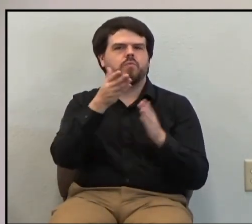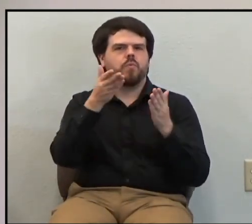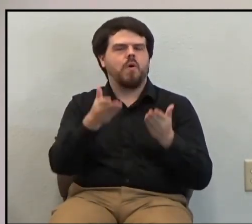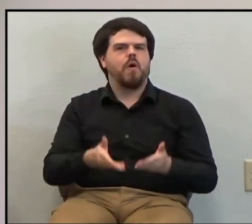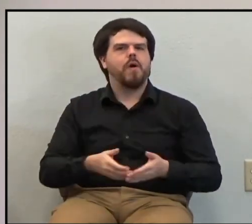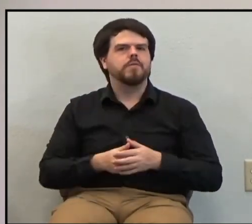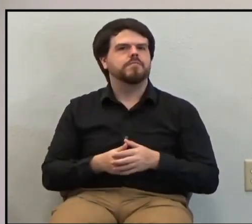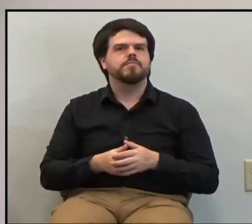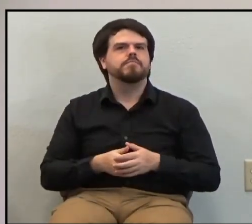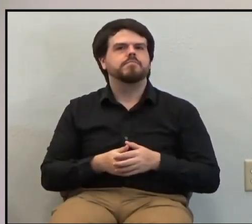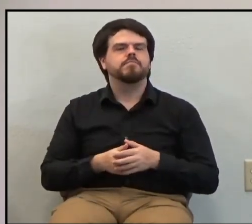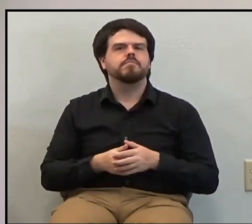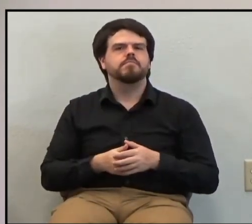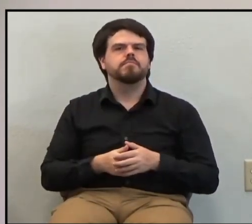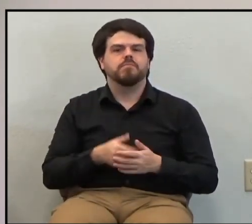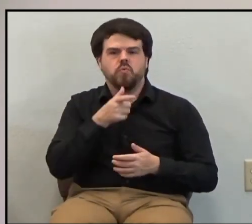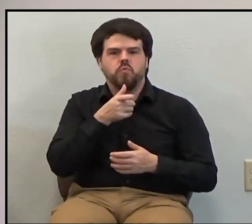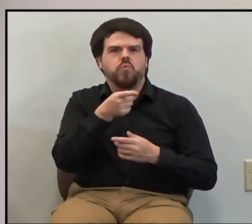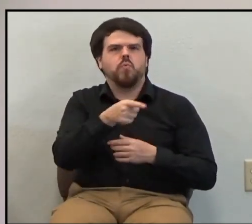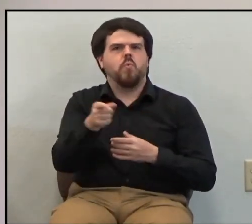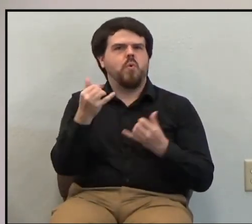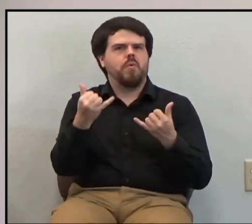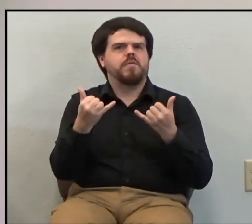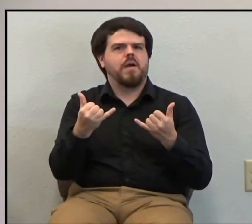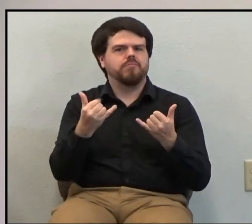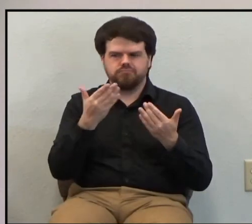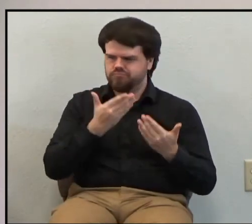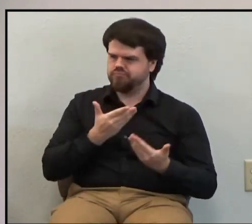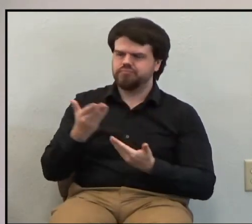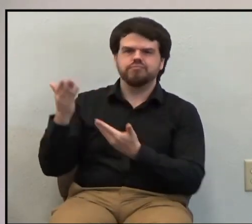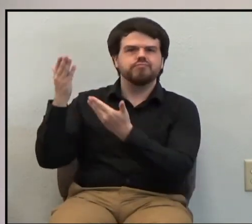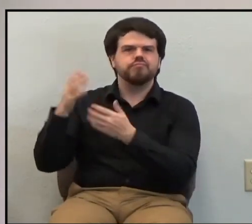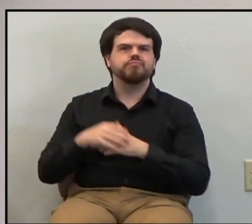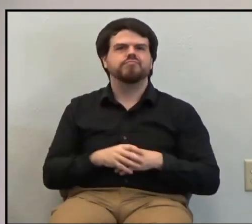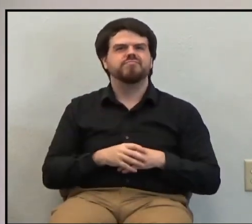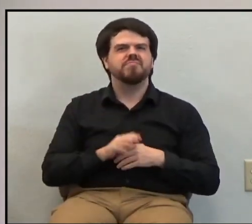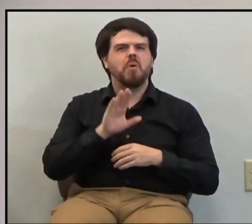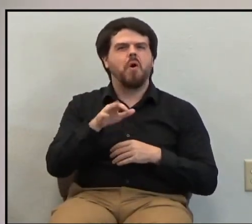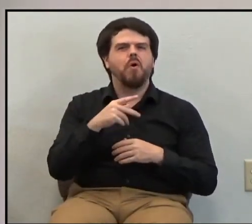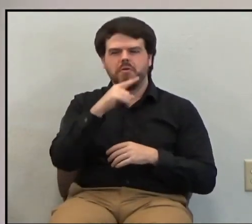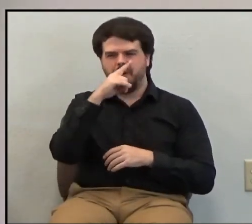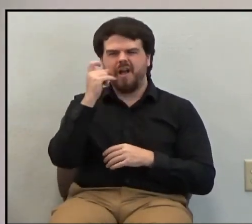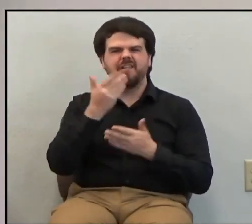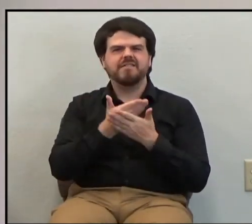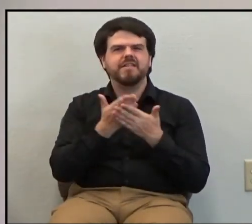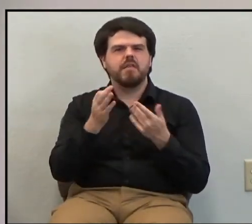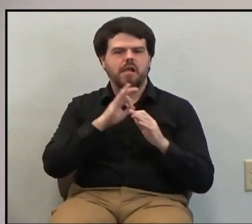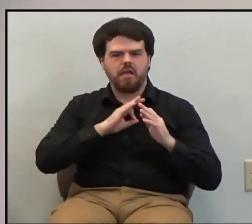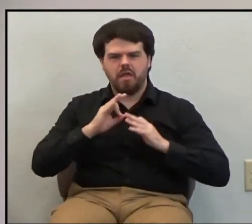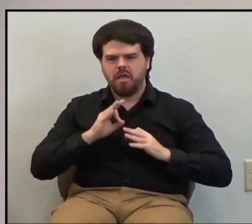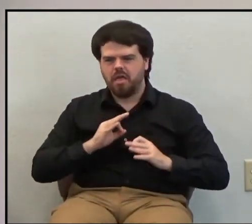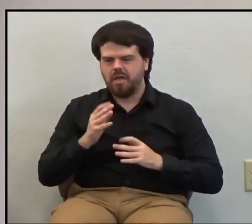Just as you are. Who you are. With all your warts and moles and